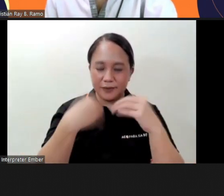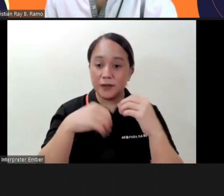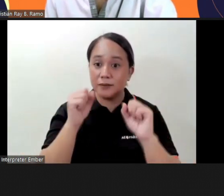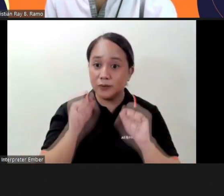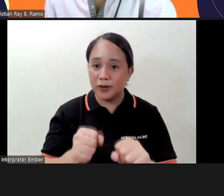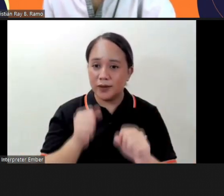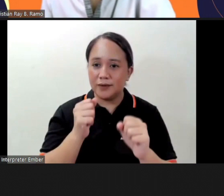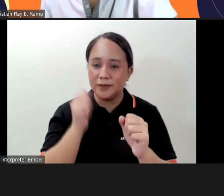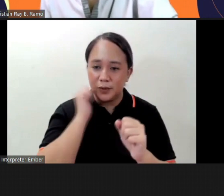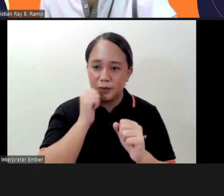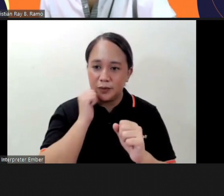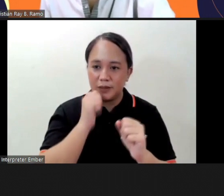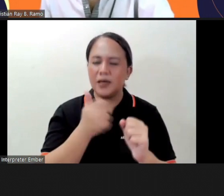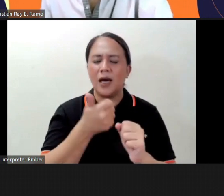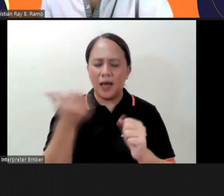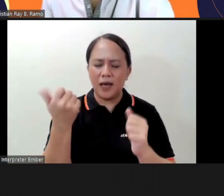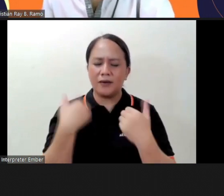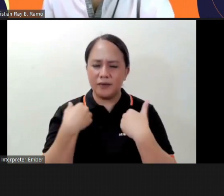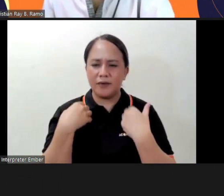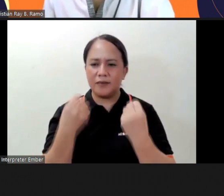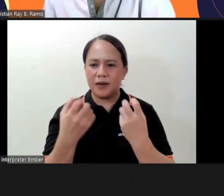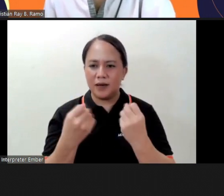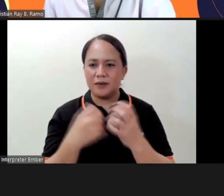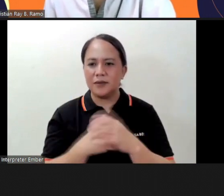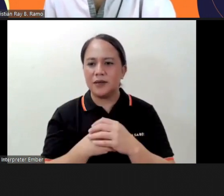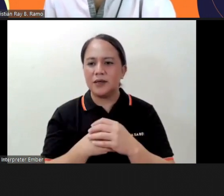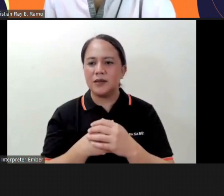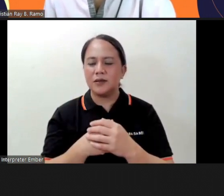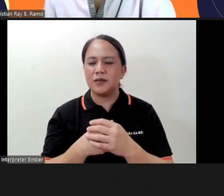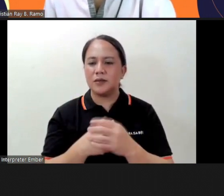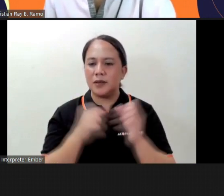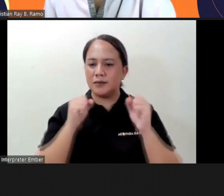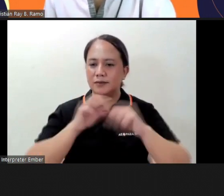and many others stretching